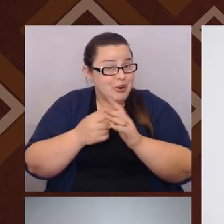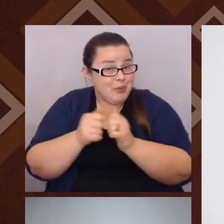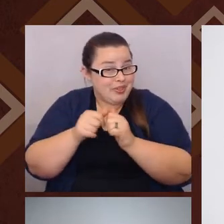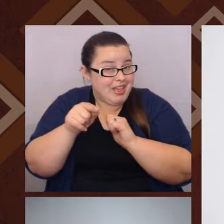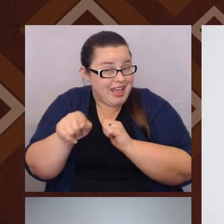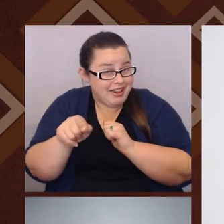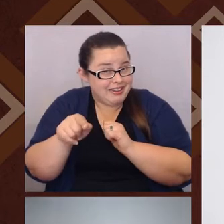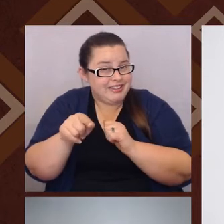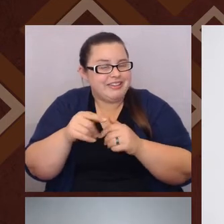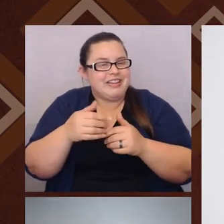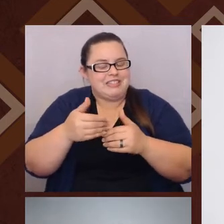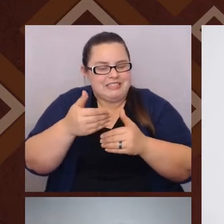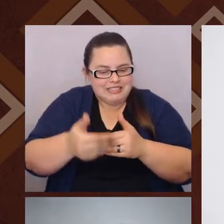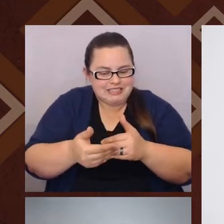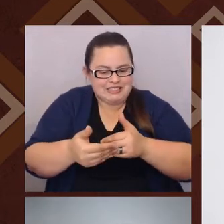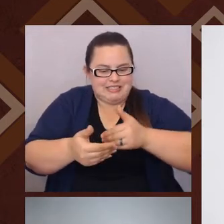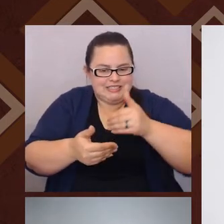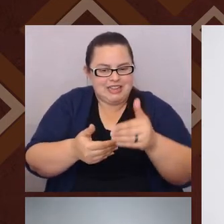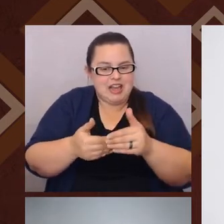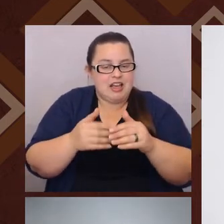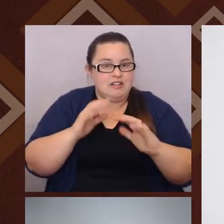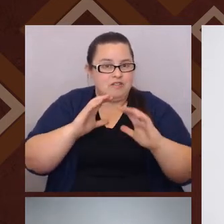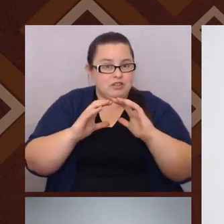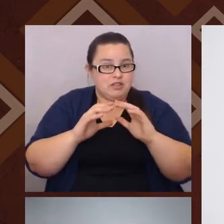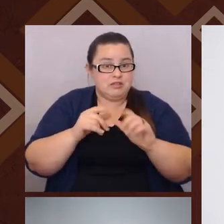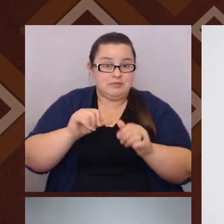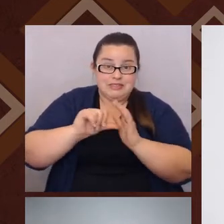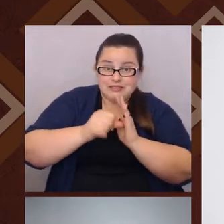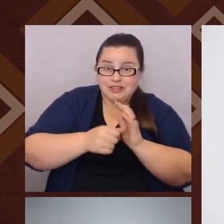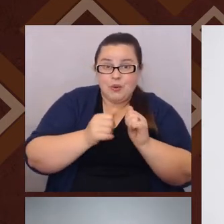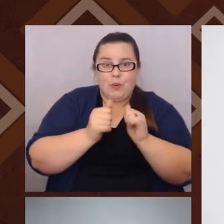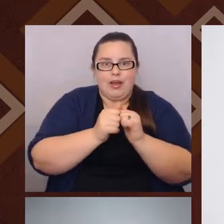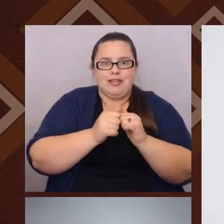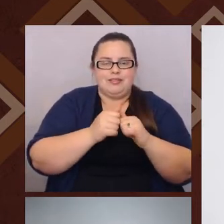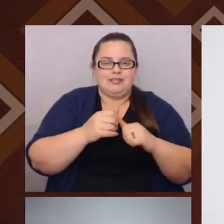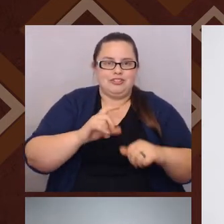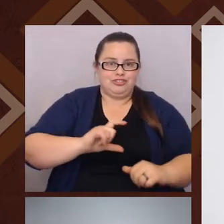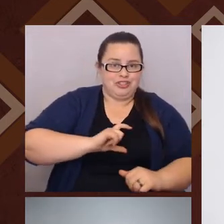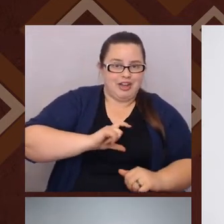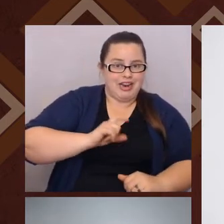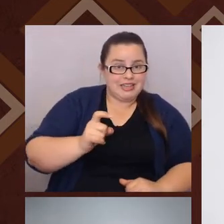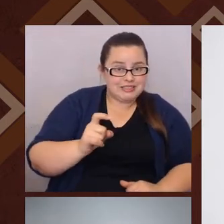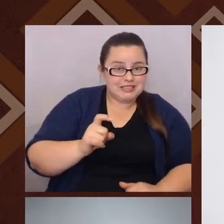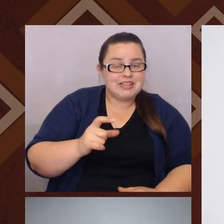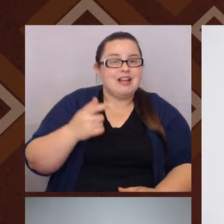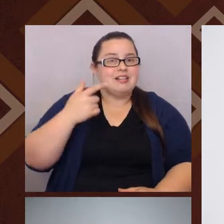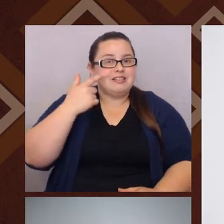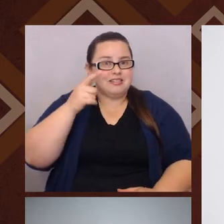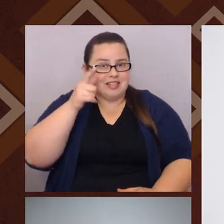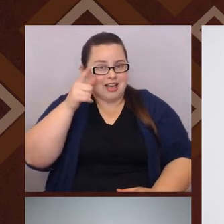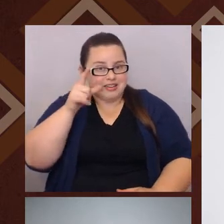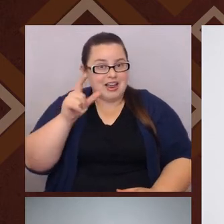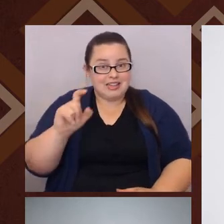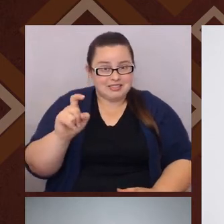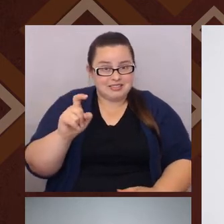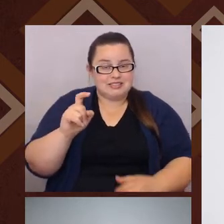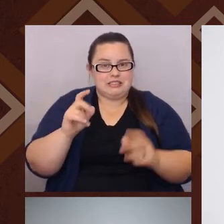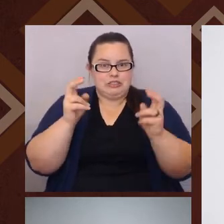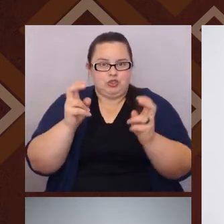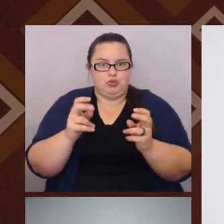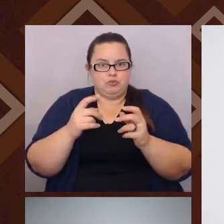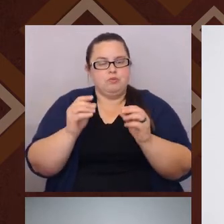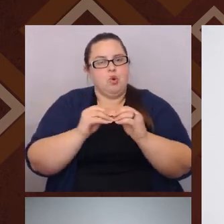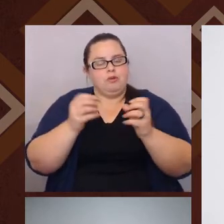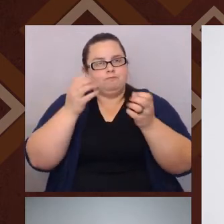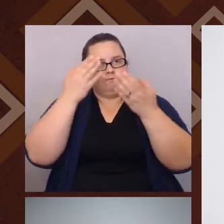enter a conversation, particularly about Chicanx, like the next issues from a different place of being more open to hearing and seeing how